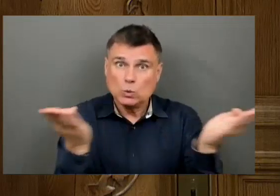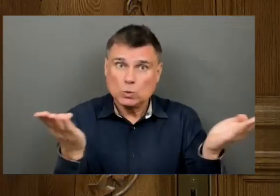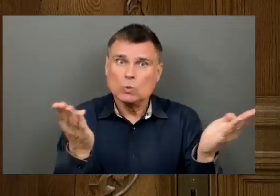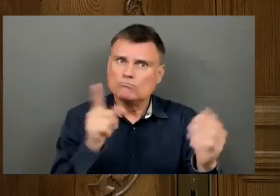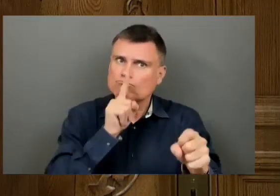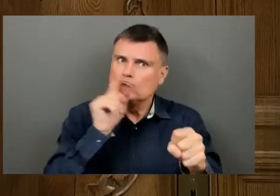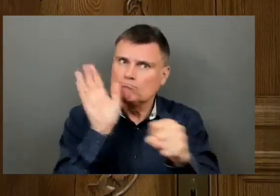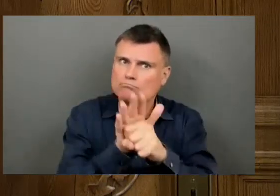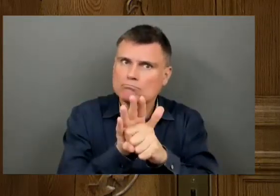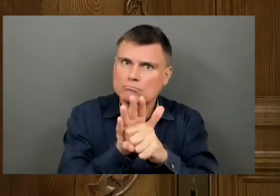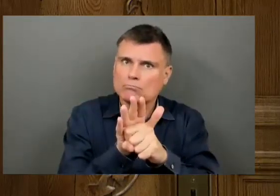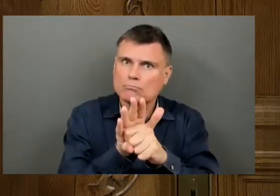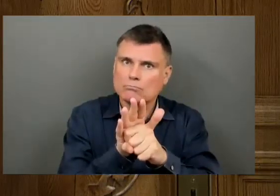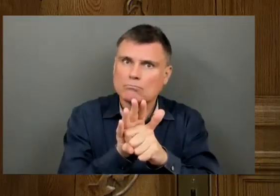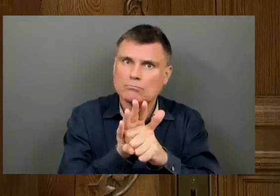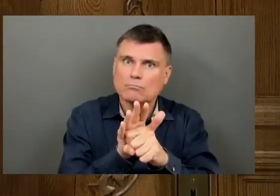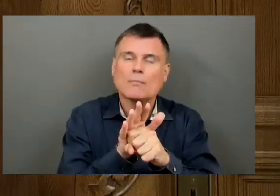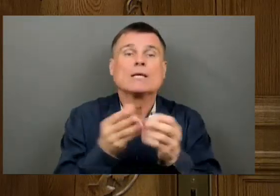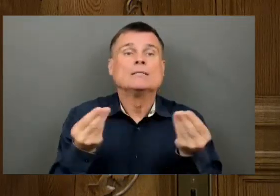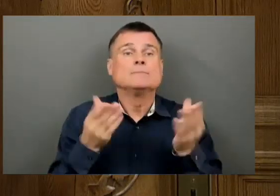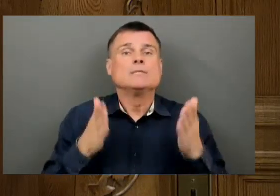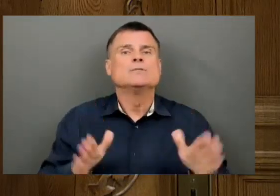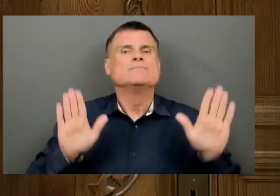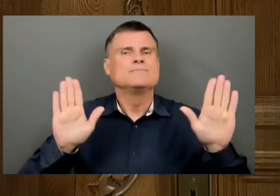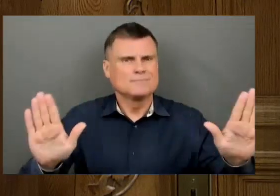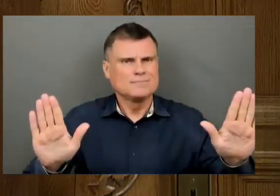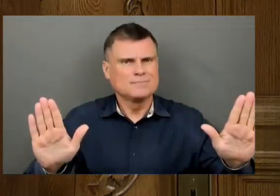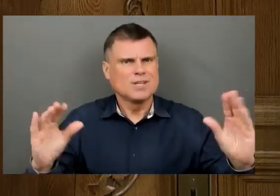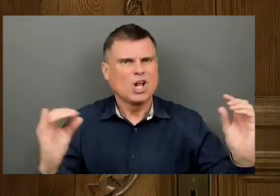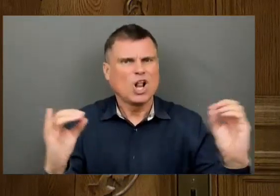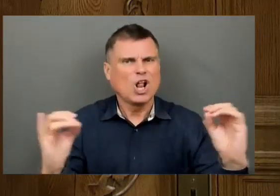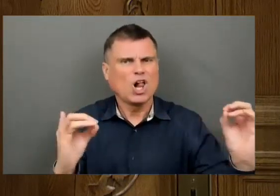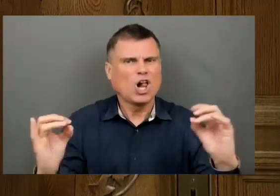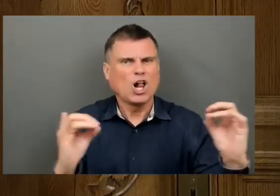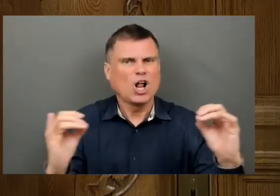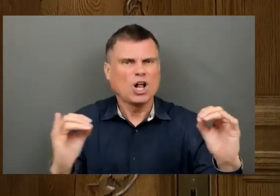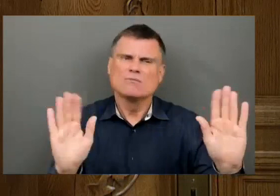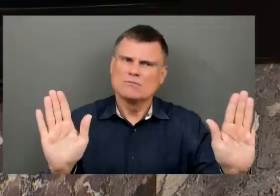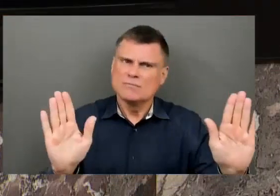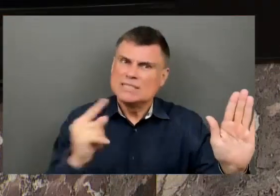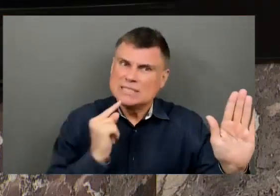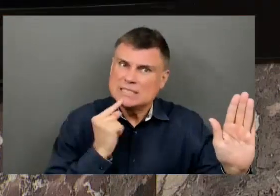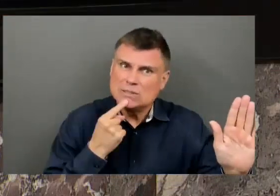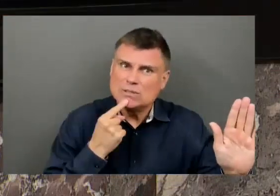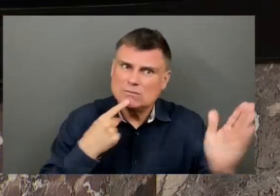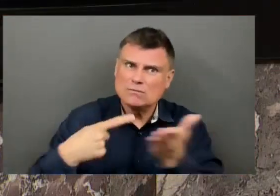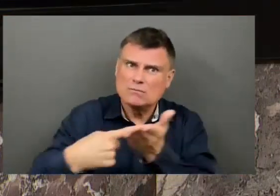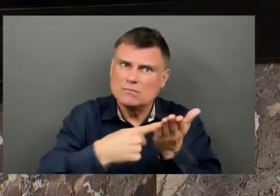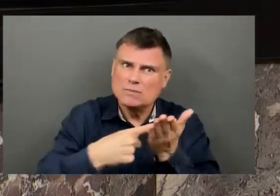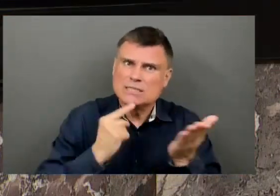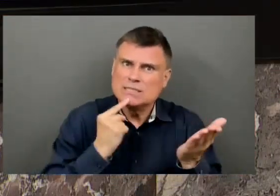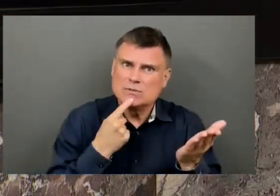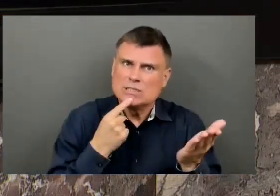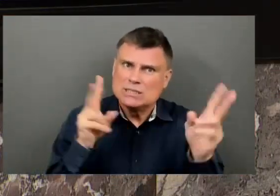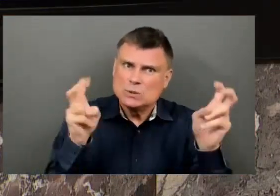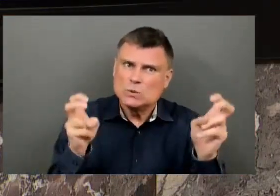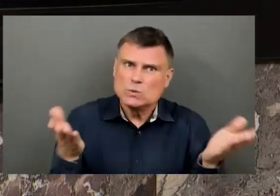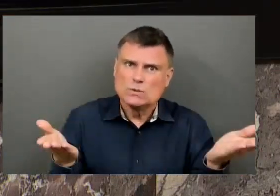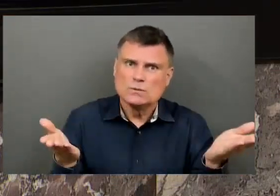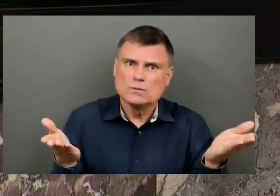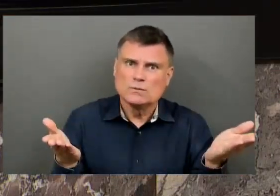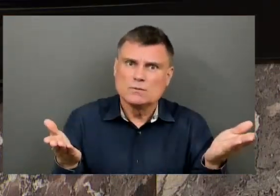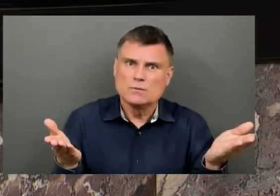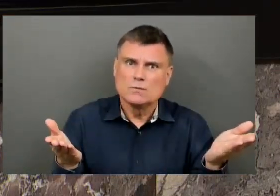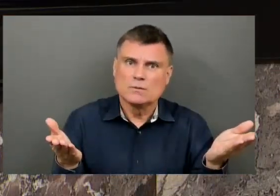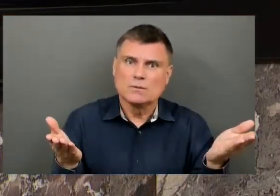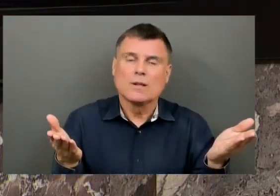Member for Parksville, Qualicum. Thank you, Speaker. 12,000 people in Oceanside are on a wait list